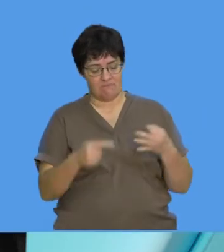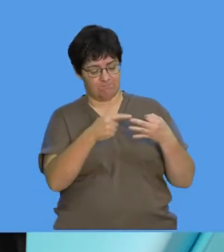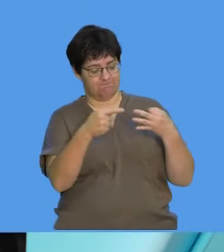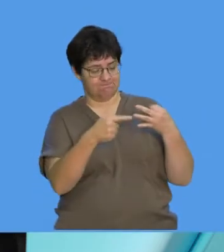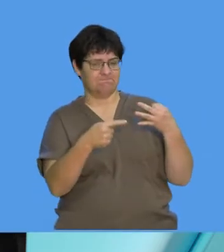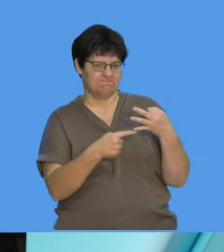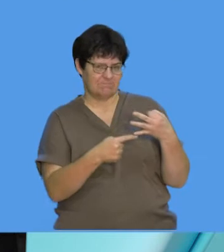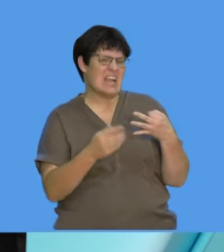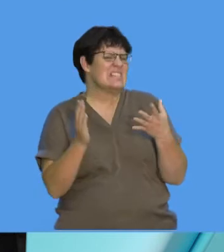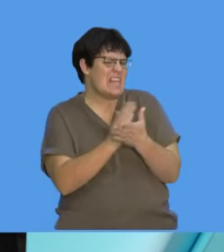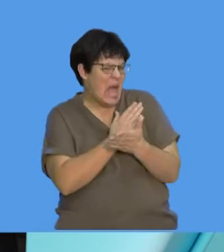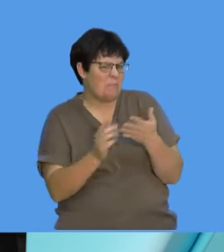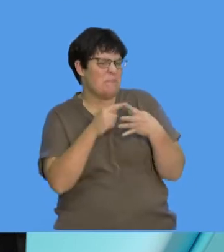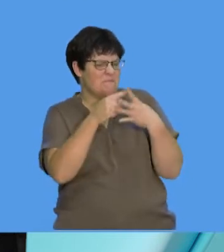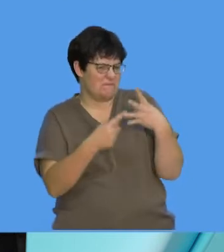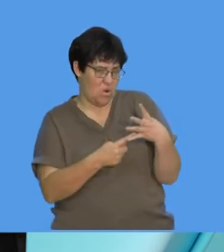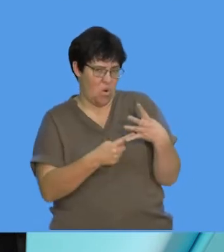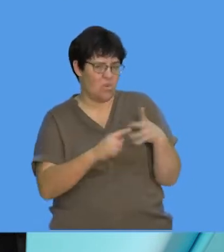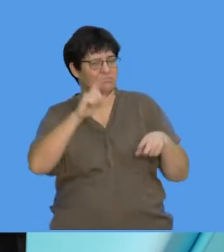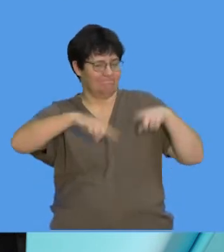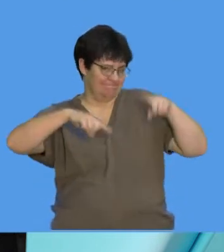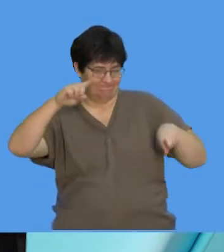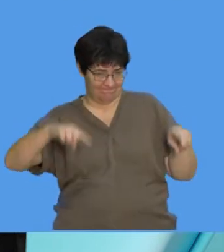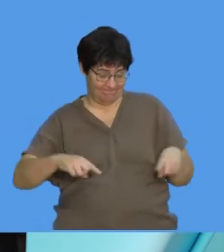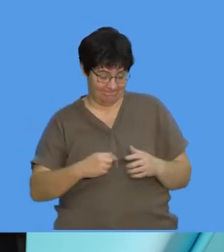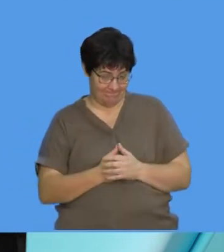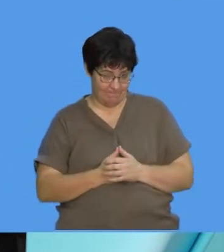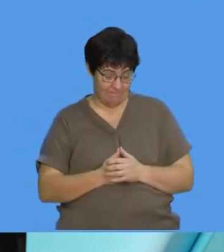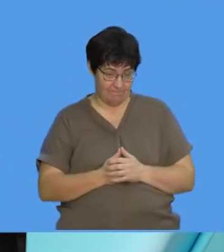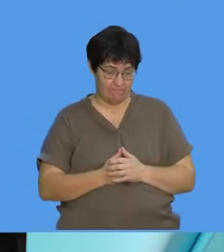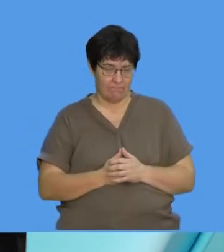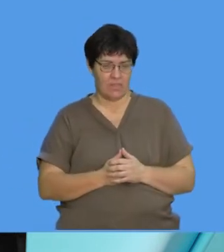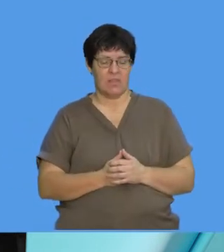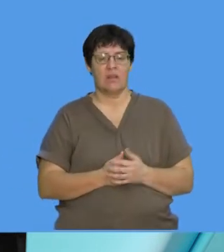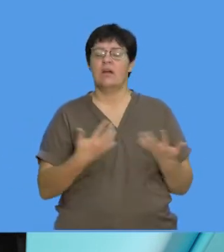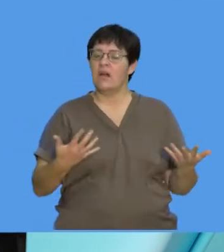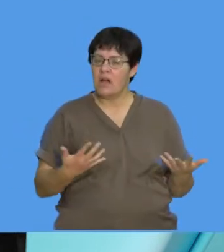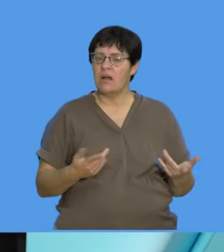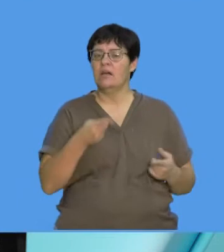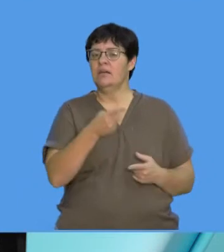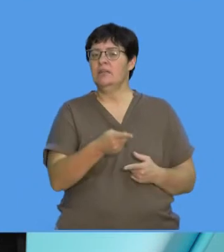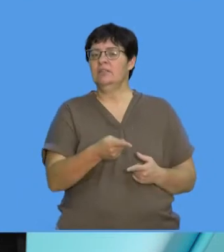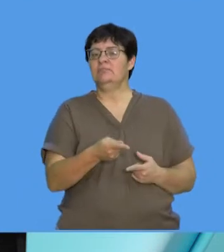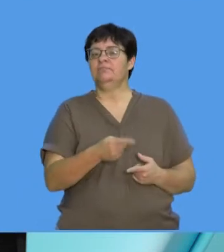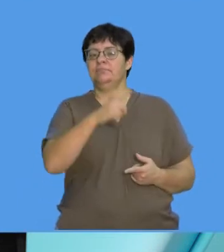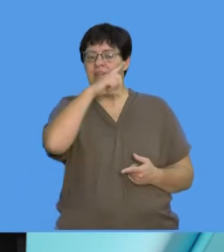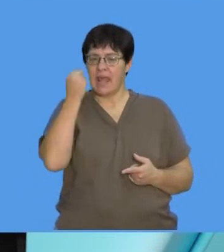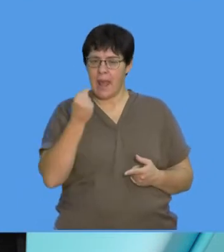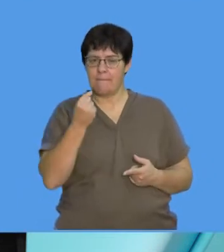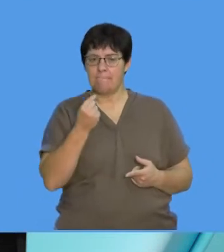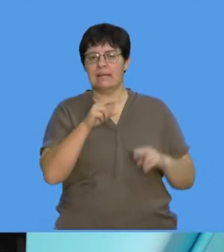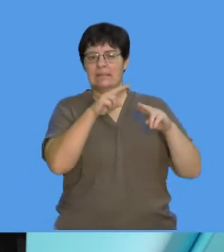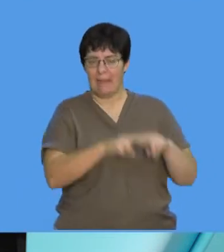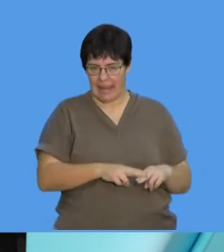find three, sometimes four different shapes of bacteria. And we often give them the